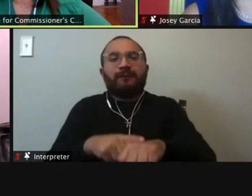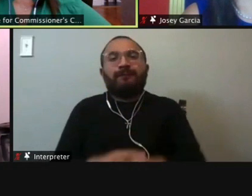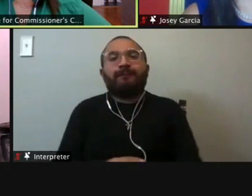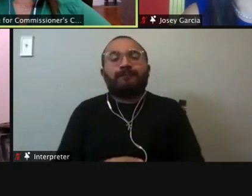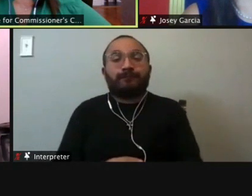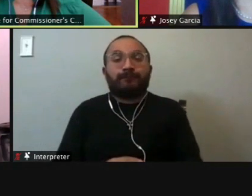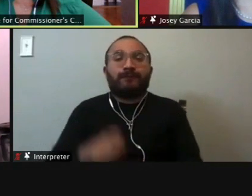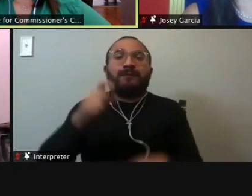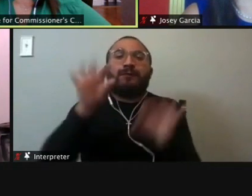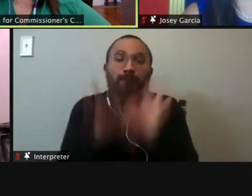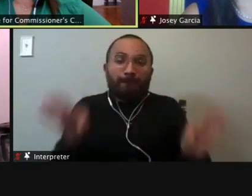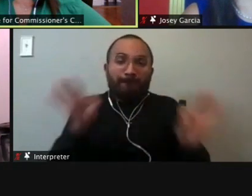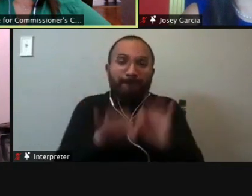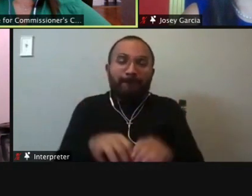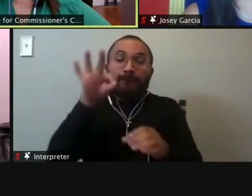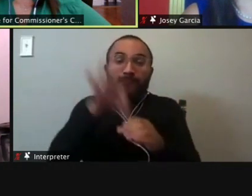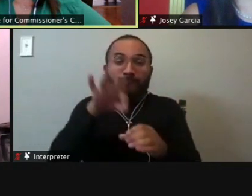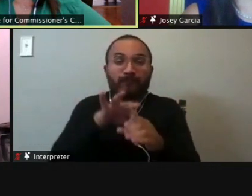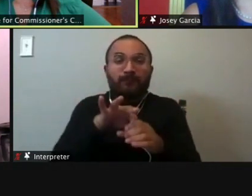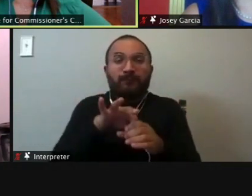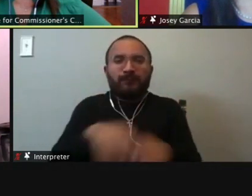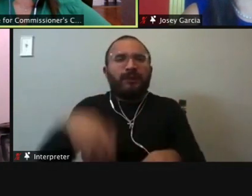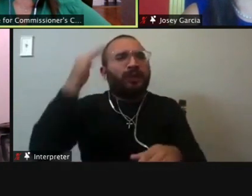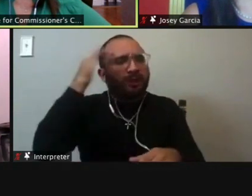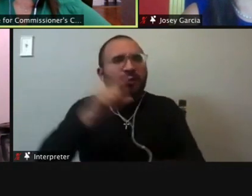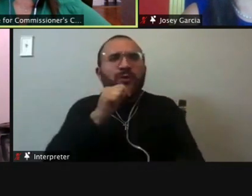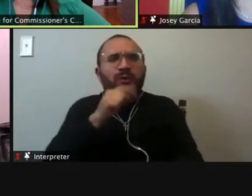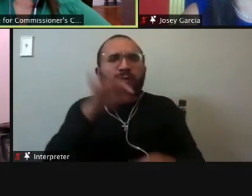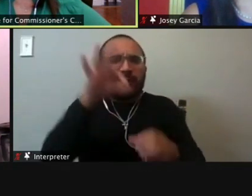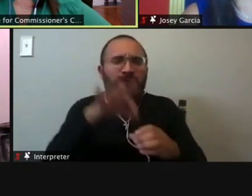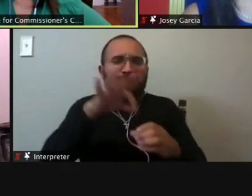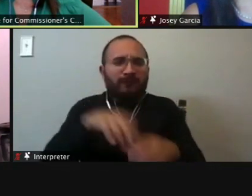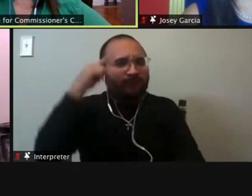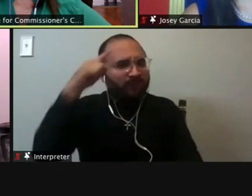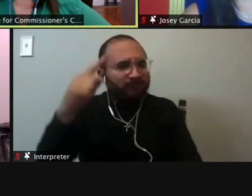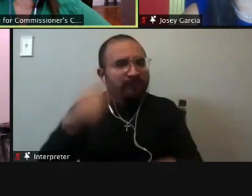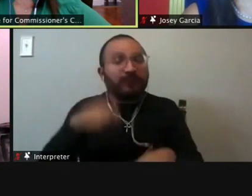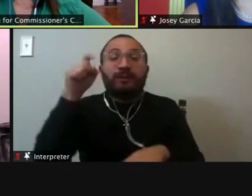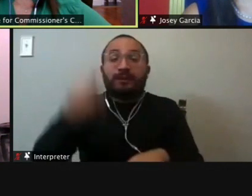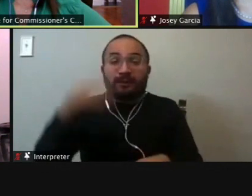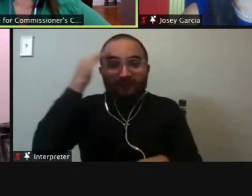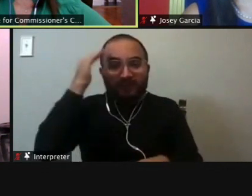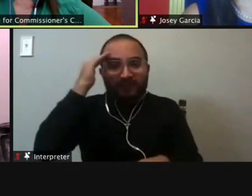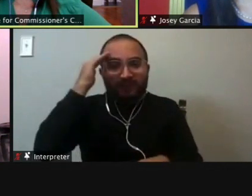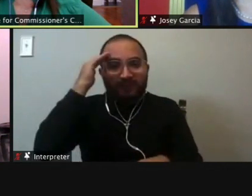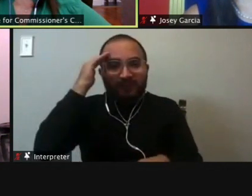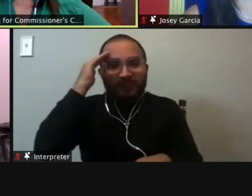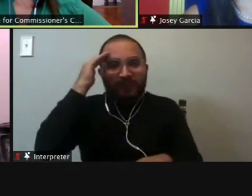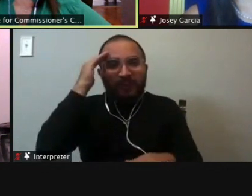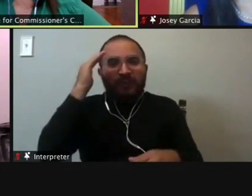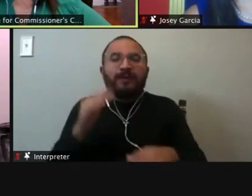you need to vote and you need to, um, know who you're voting for and you need to know what commissioner's court's about